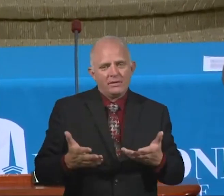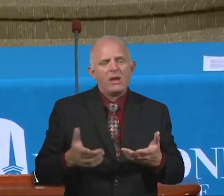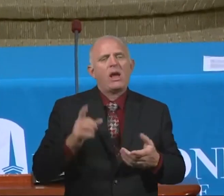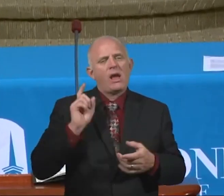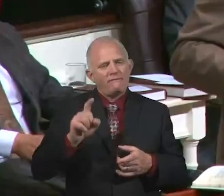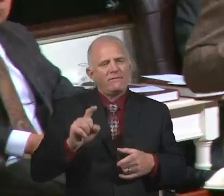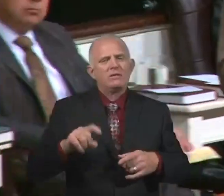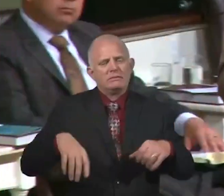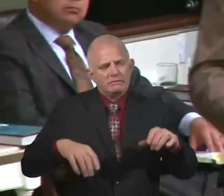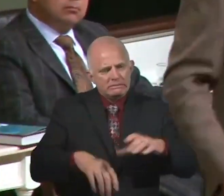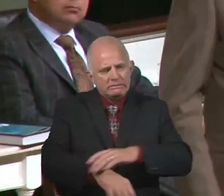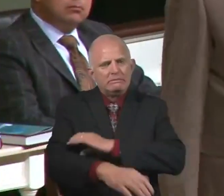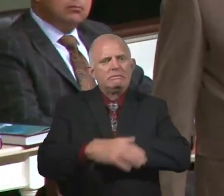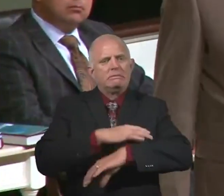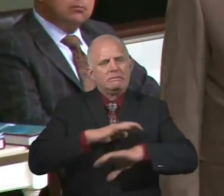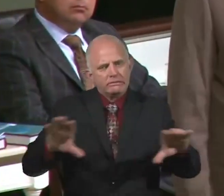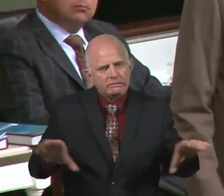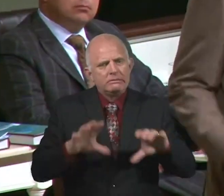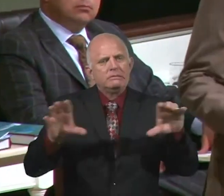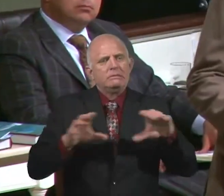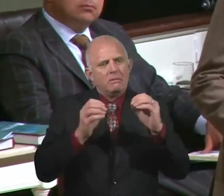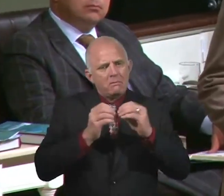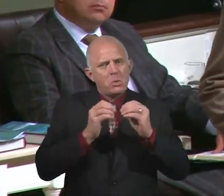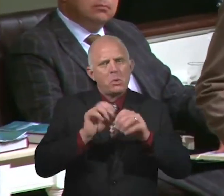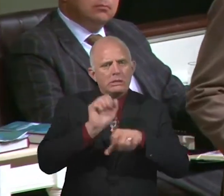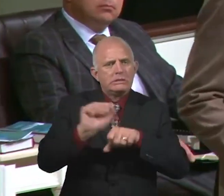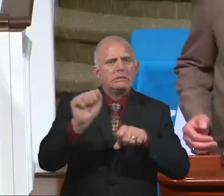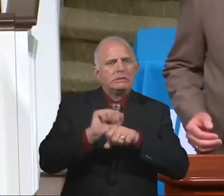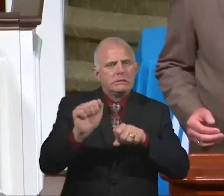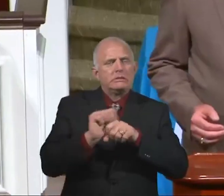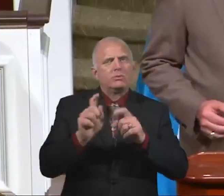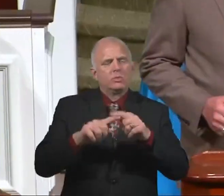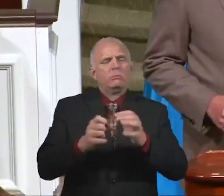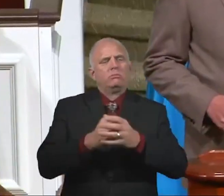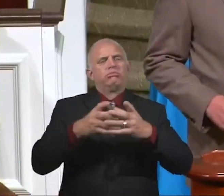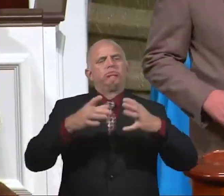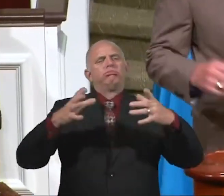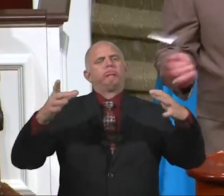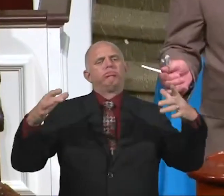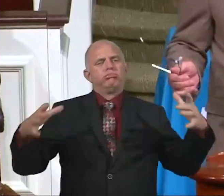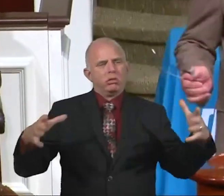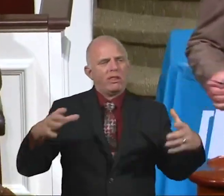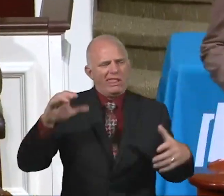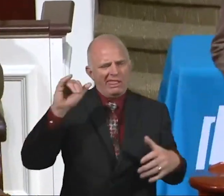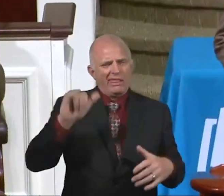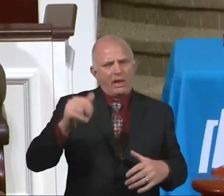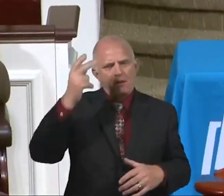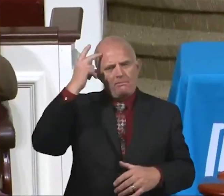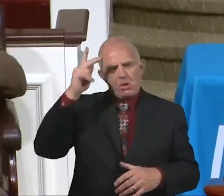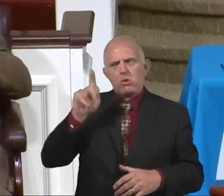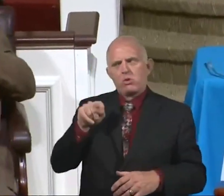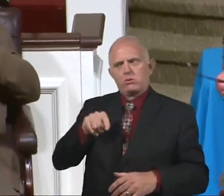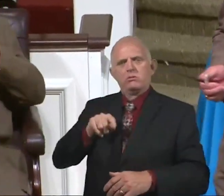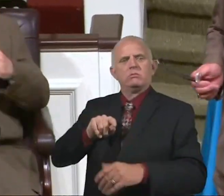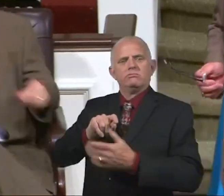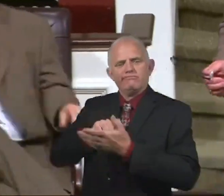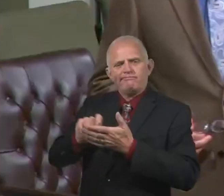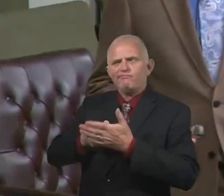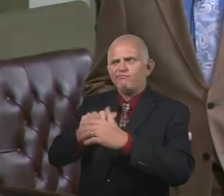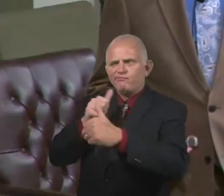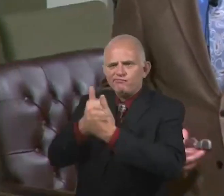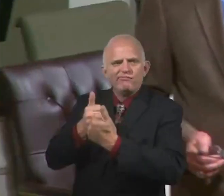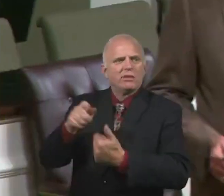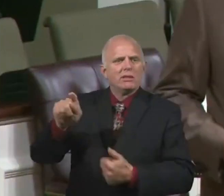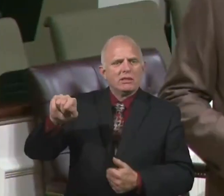Continue to grow the enrollment. Make a difference where you are. And he challenges them on that. In chapter three, you'll give him a perilous day challenge.